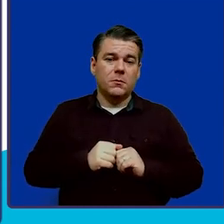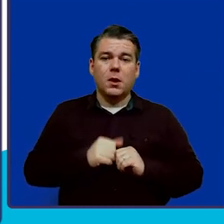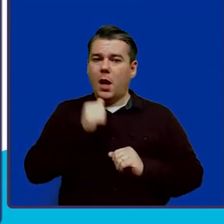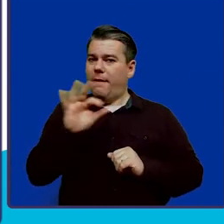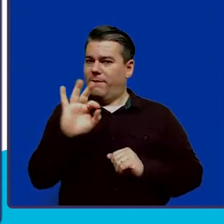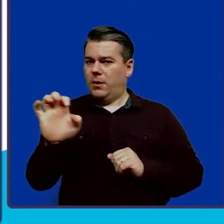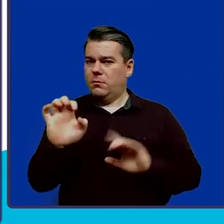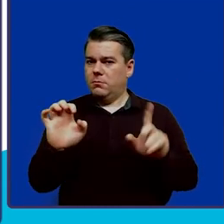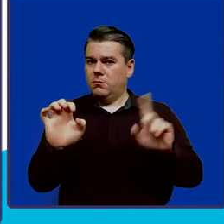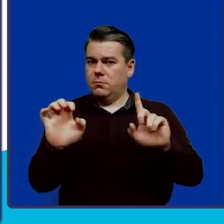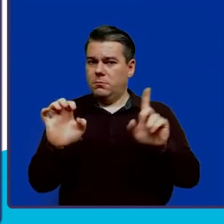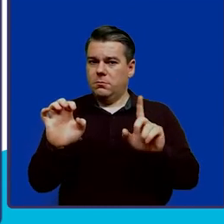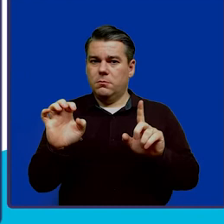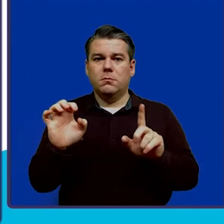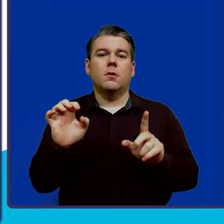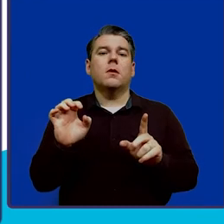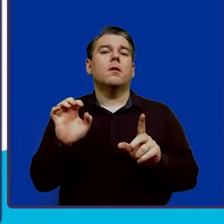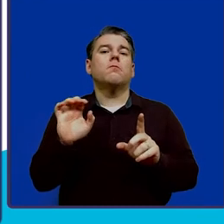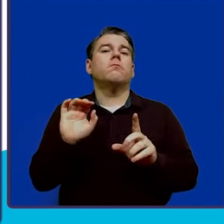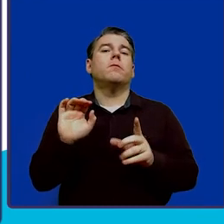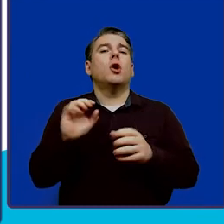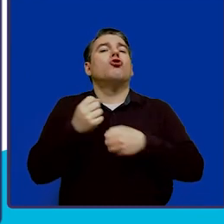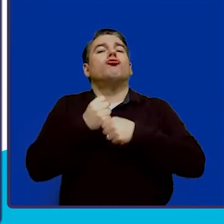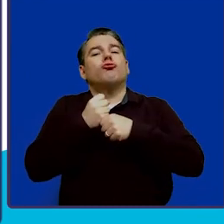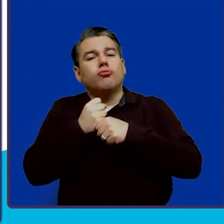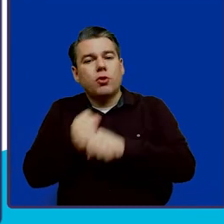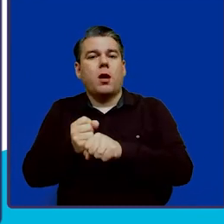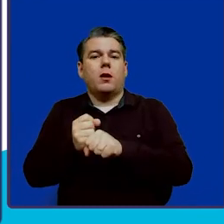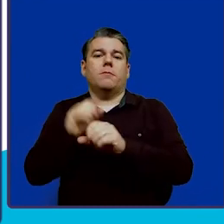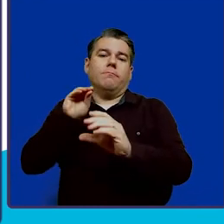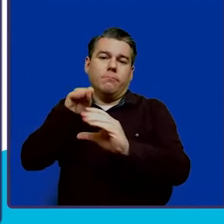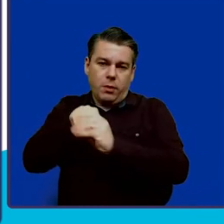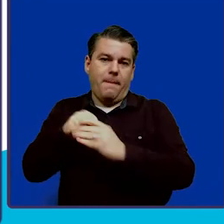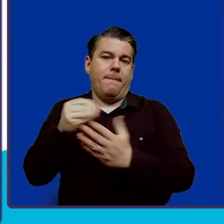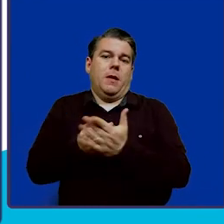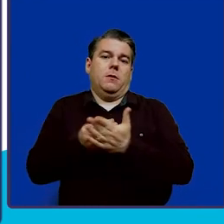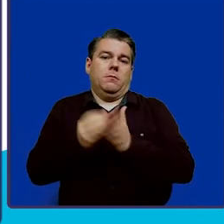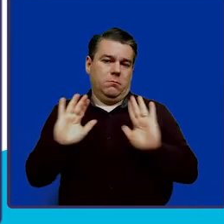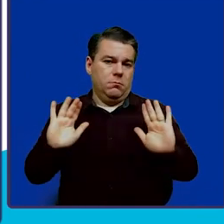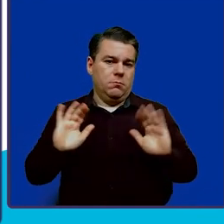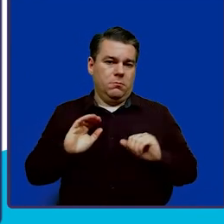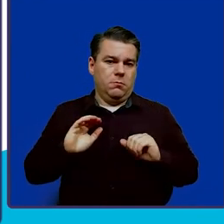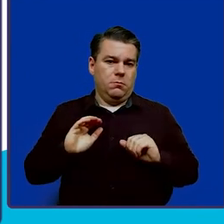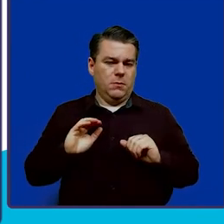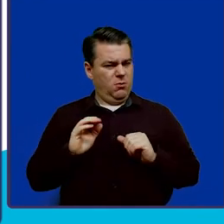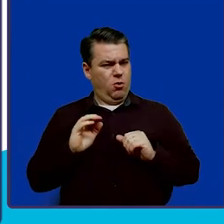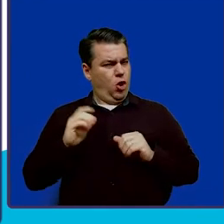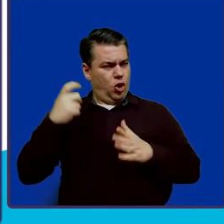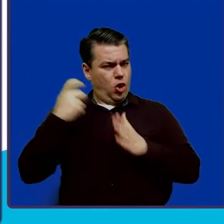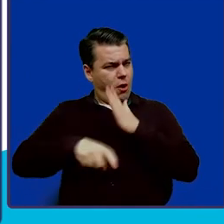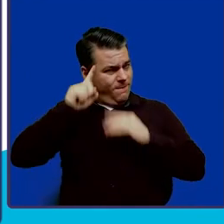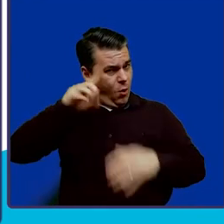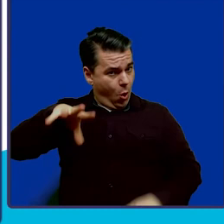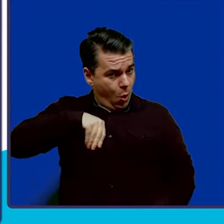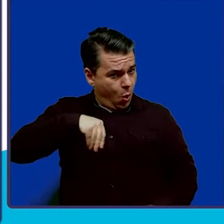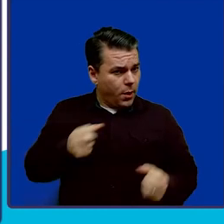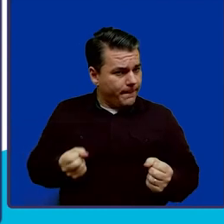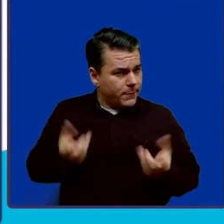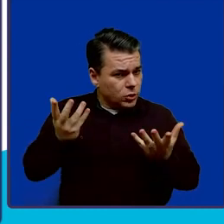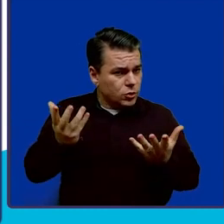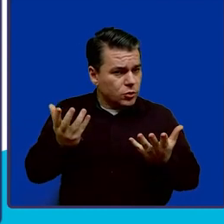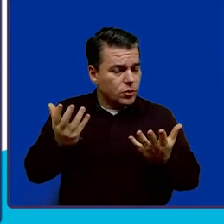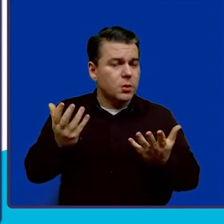not a fee. Rather, this amount creates your opening balance. So, how much does it cost to own a Stable account?